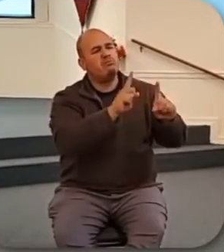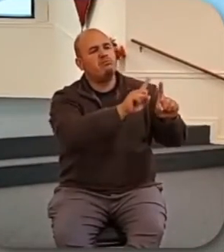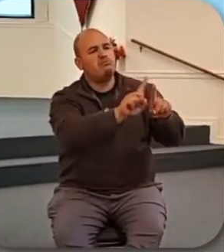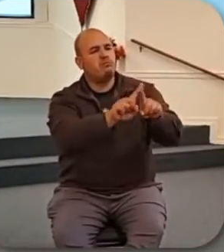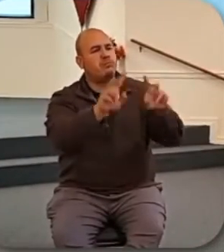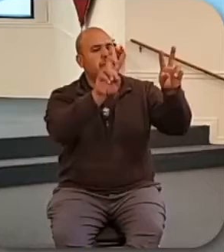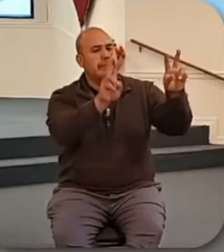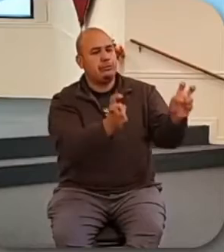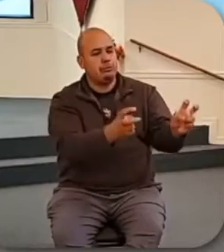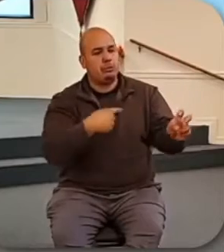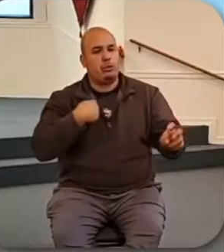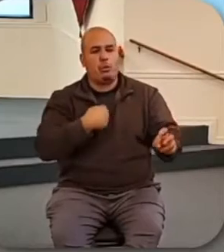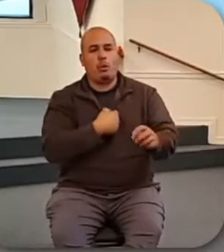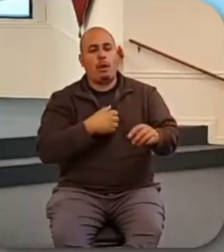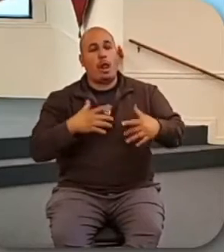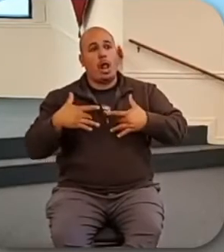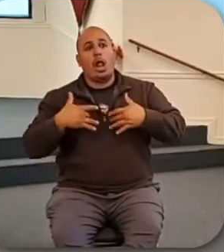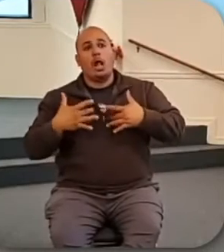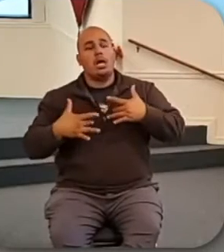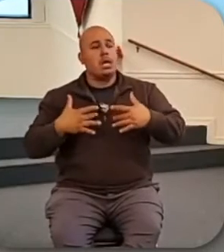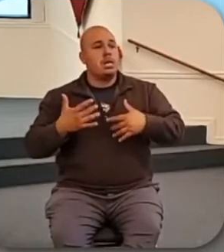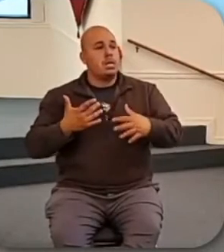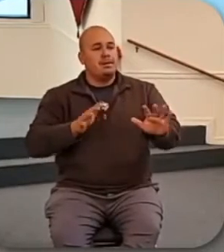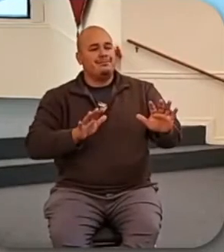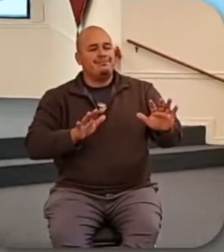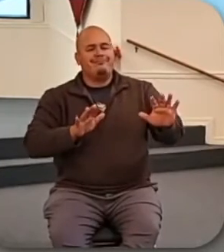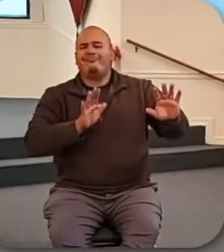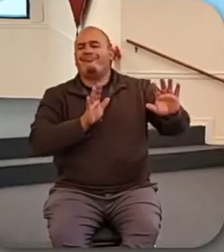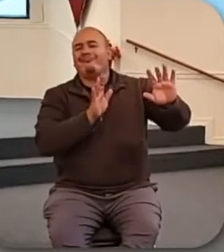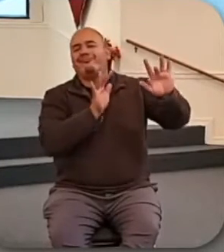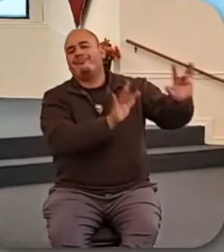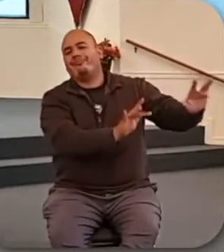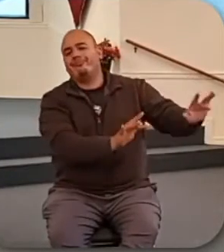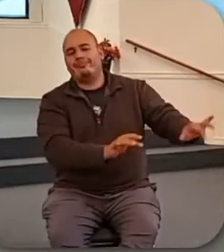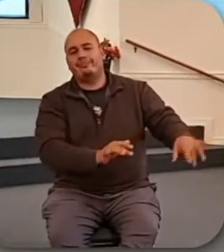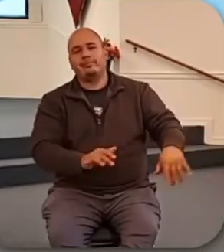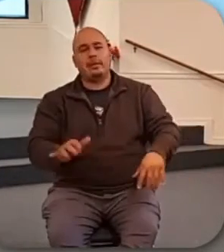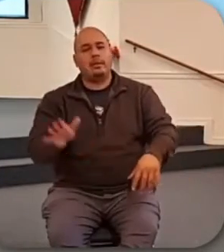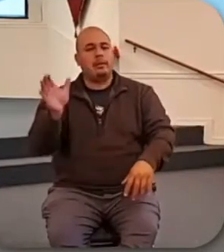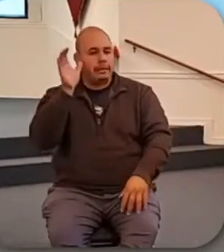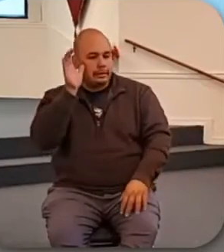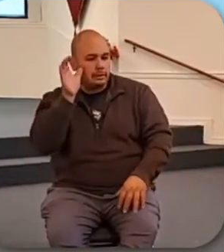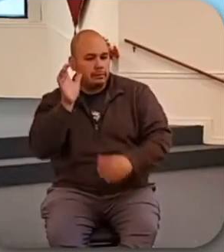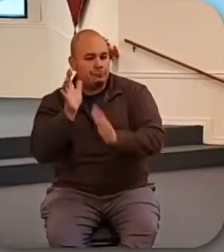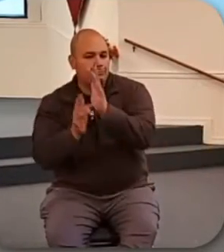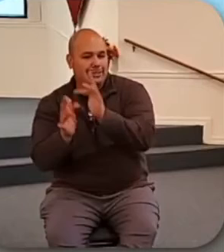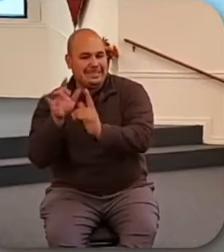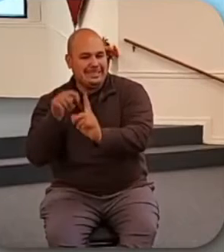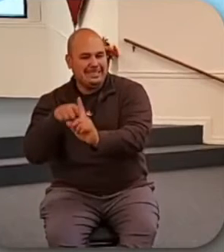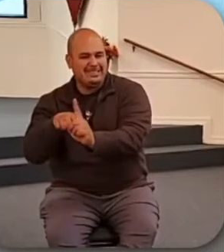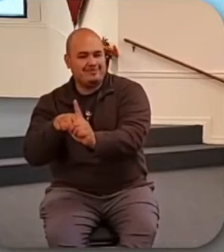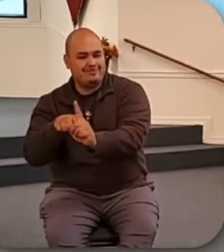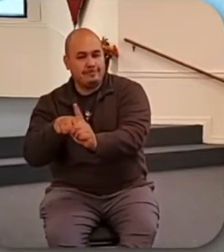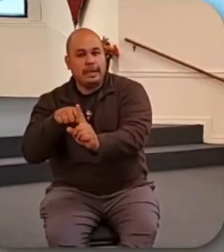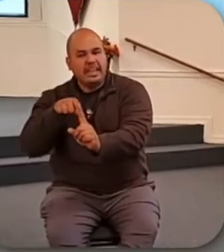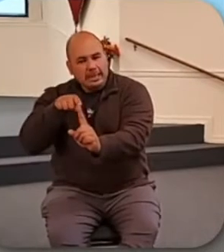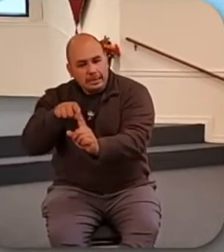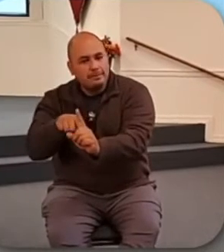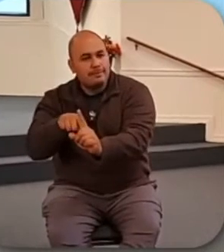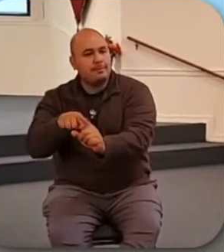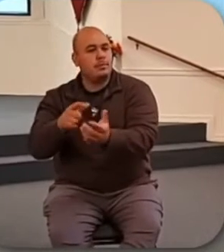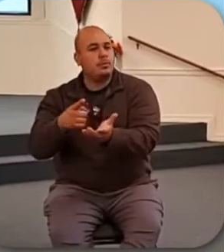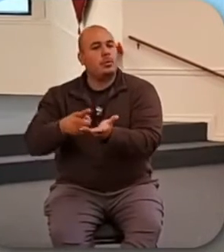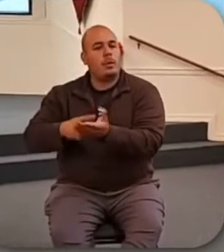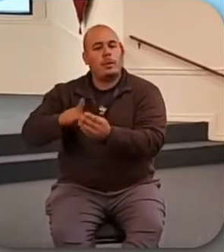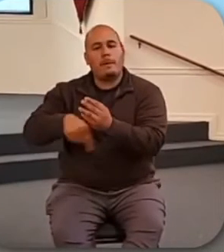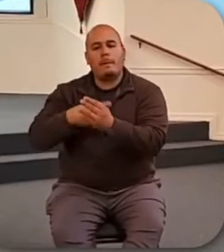concerned and frustrated and upset. And it's always good for us to go back and listen to Jesus. And Jesus talked about money concerns one day as